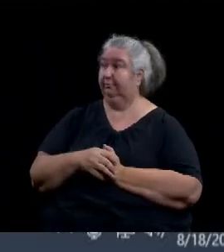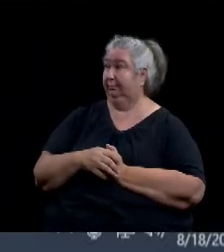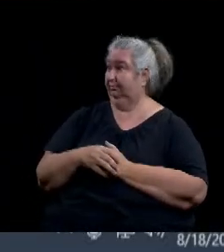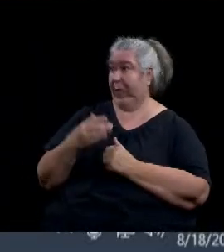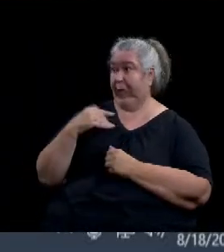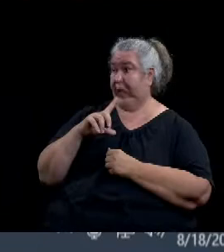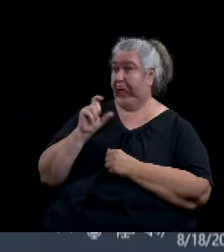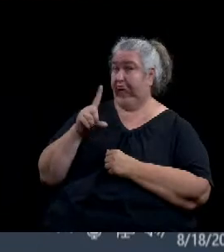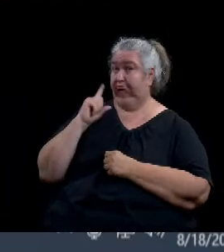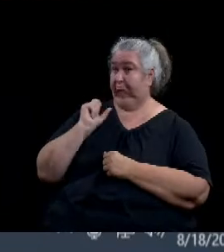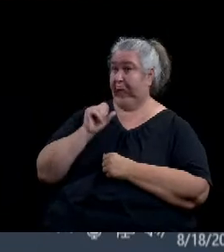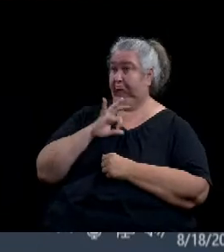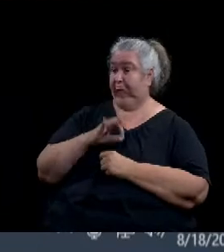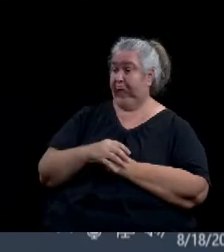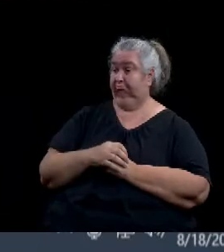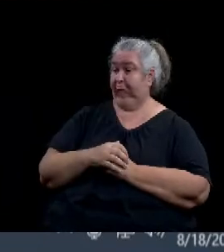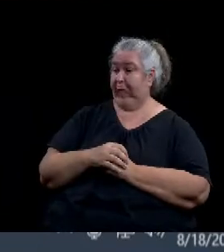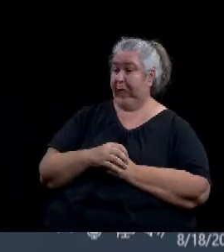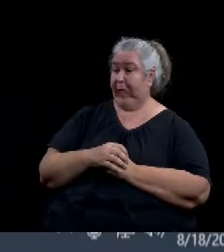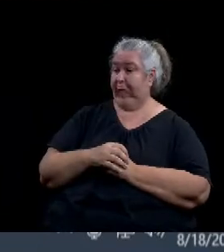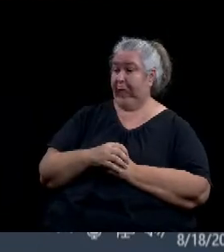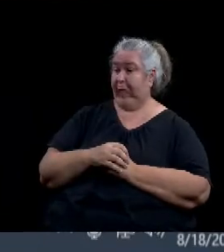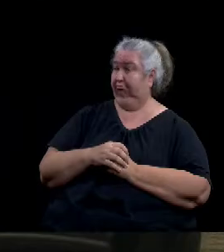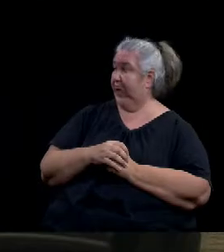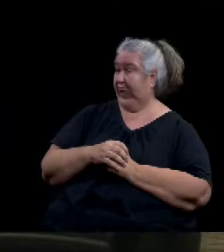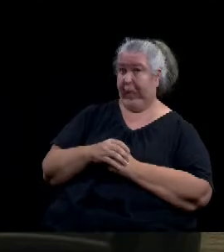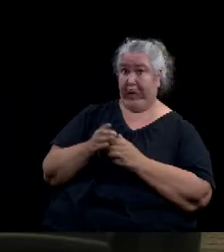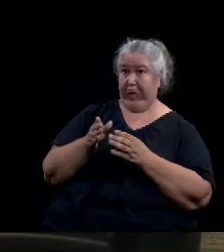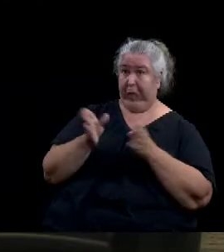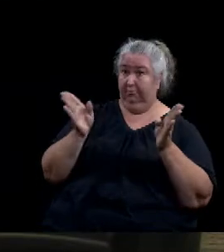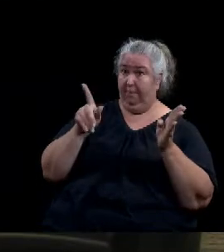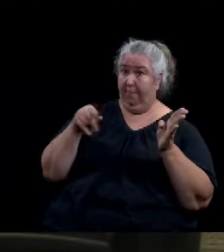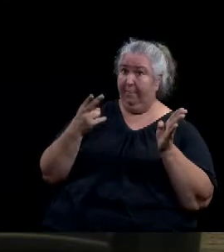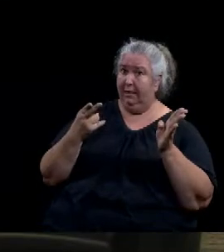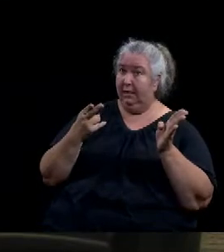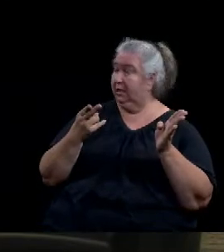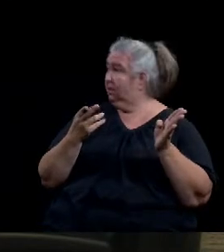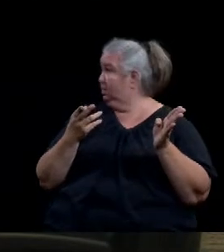We'll open a public hearing for comments. Esmeralda, we have anybody registered for this one?